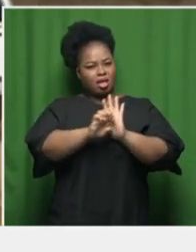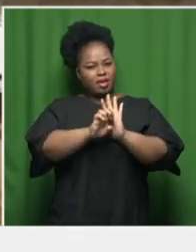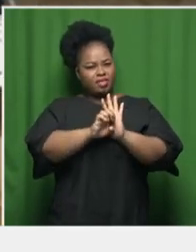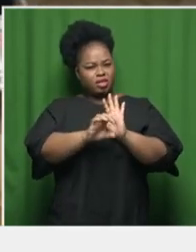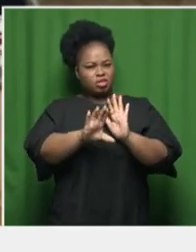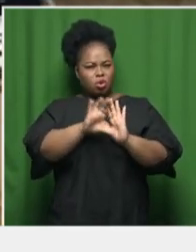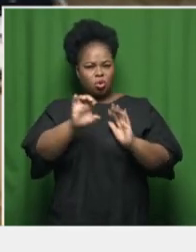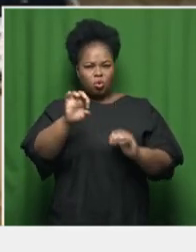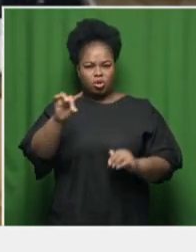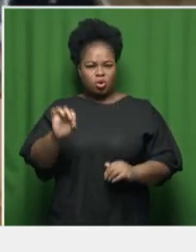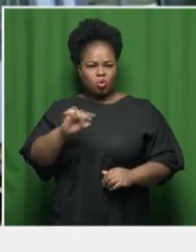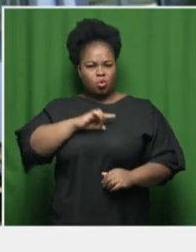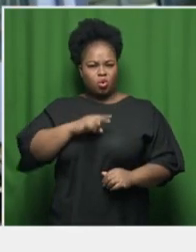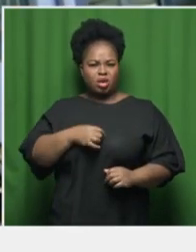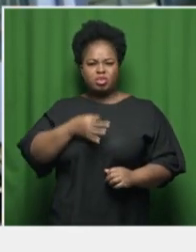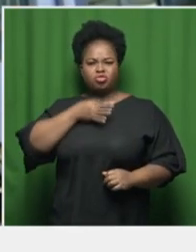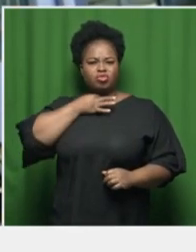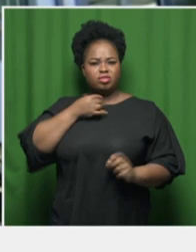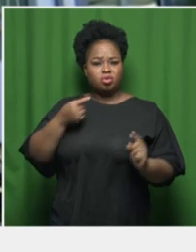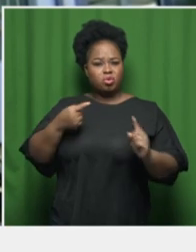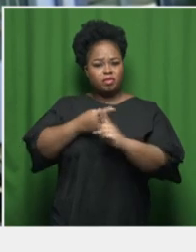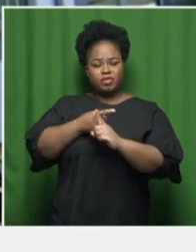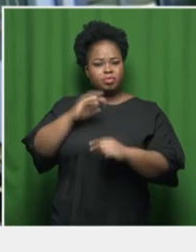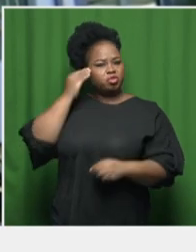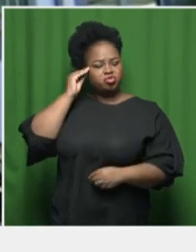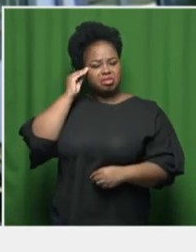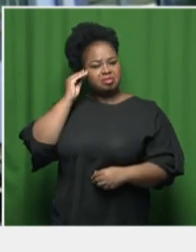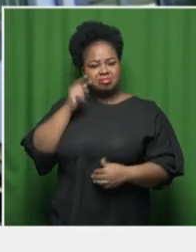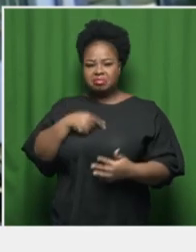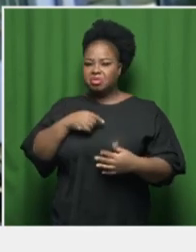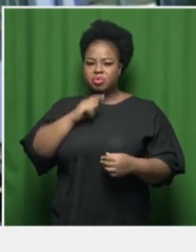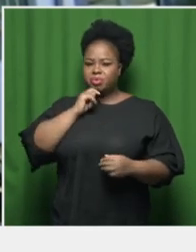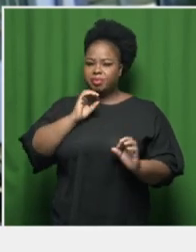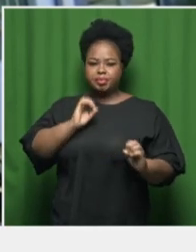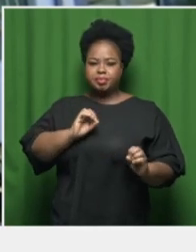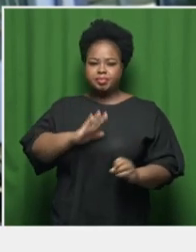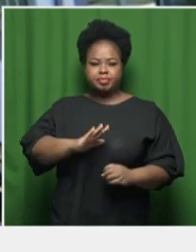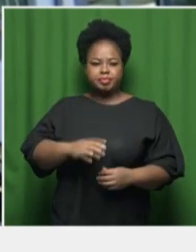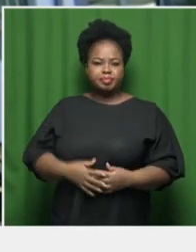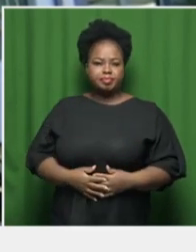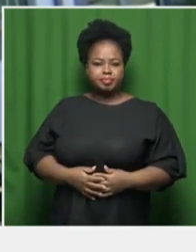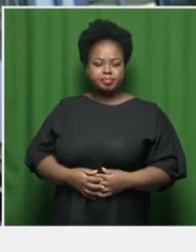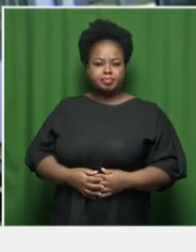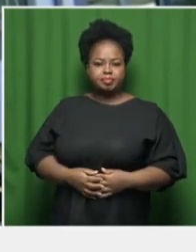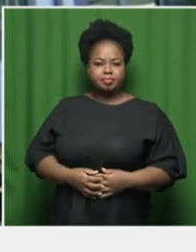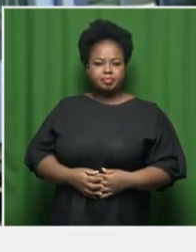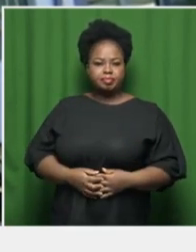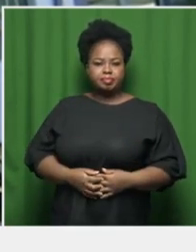exposing himself to any risk of conflict of interest are unsubstantiated